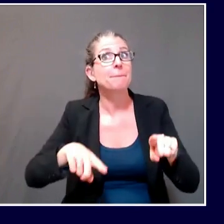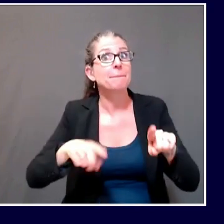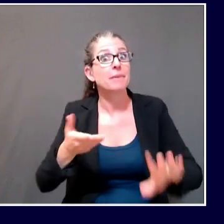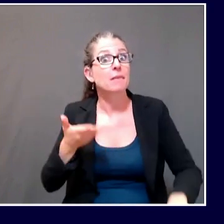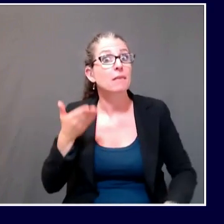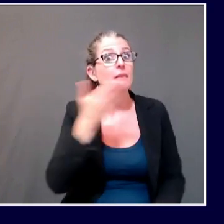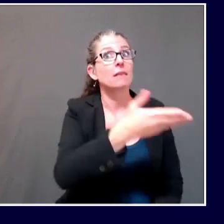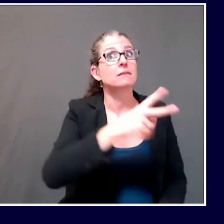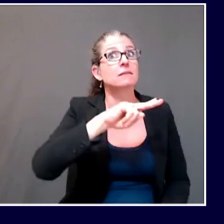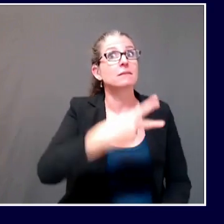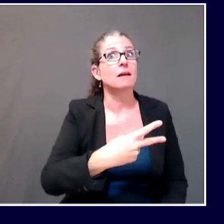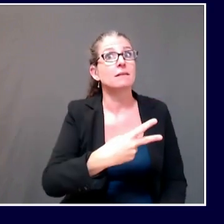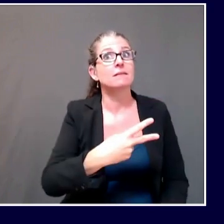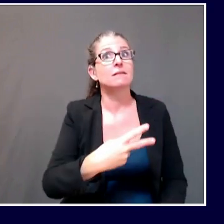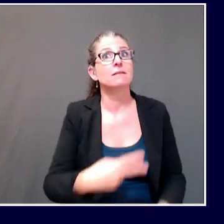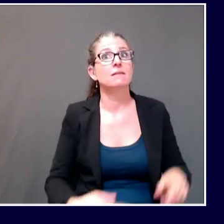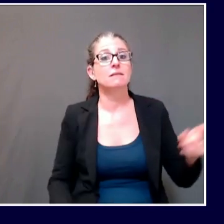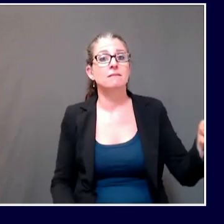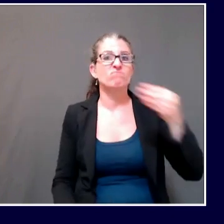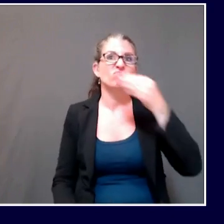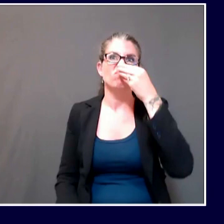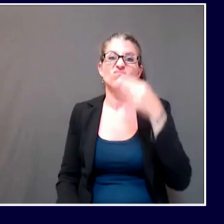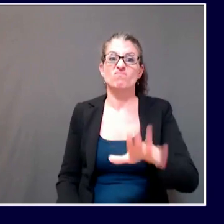Sure. Governor?